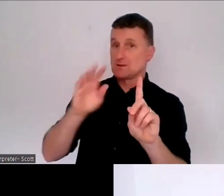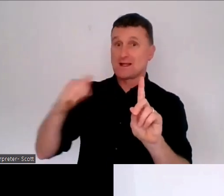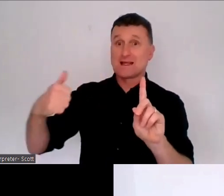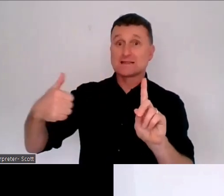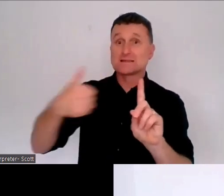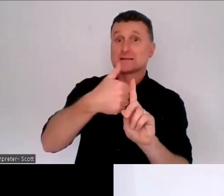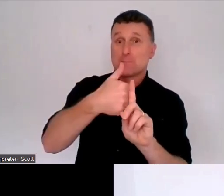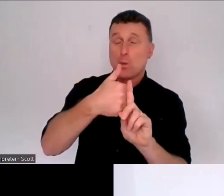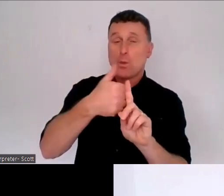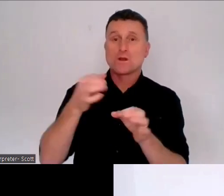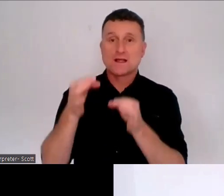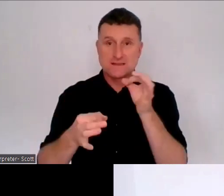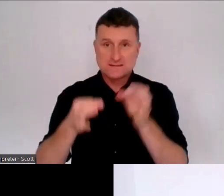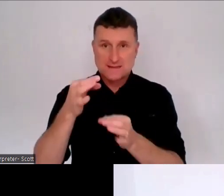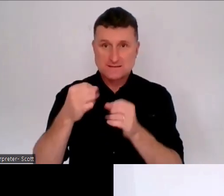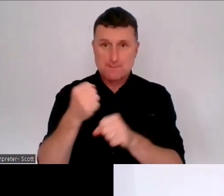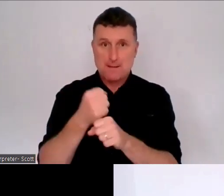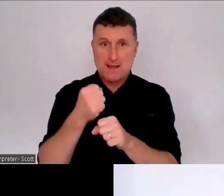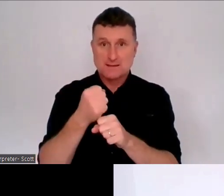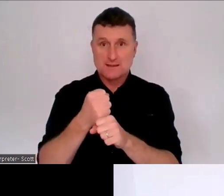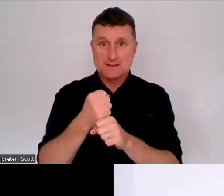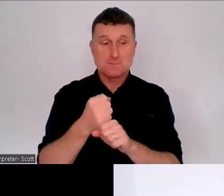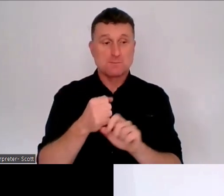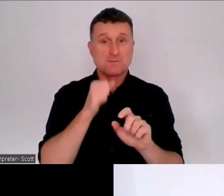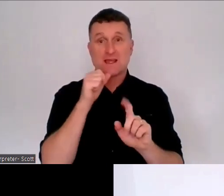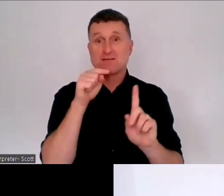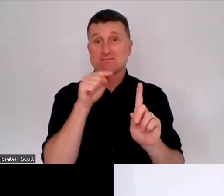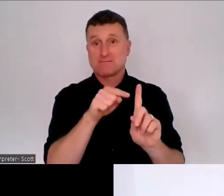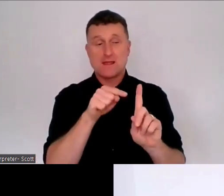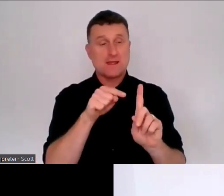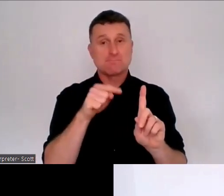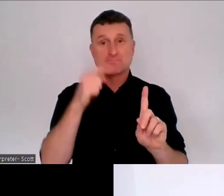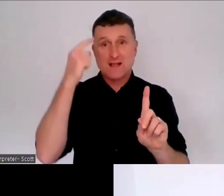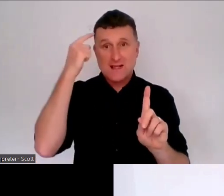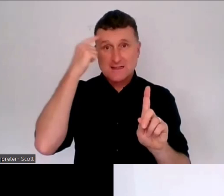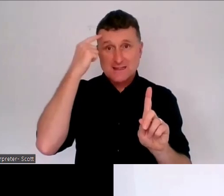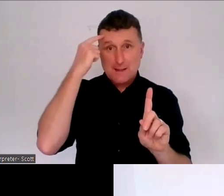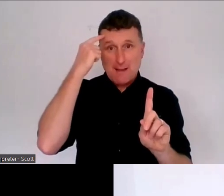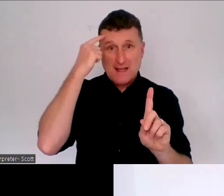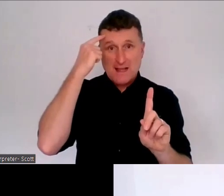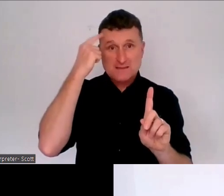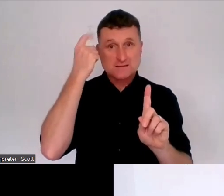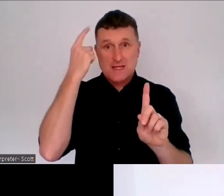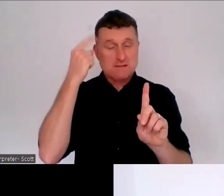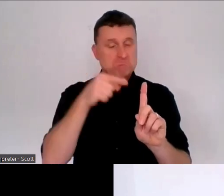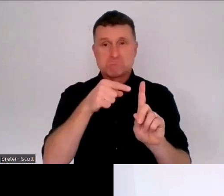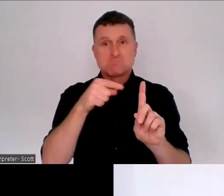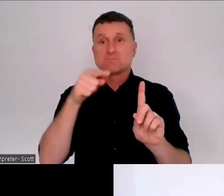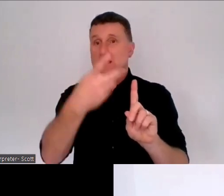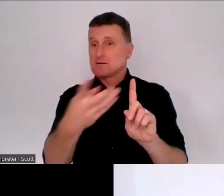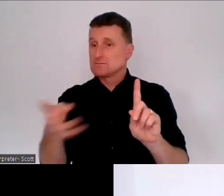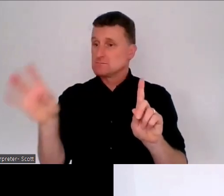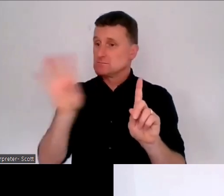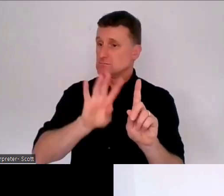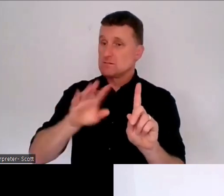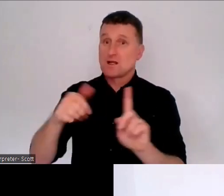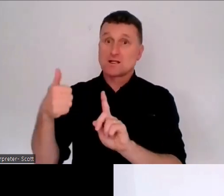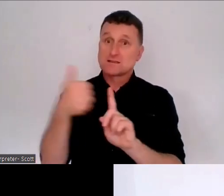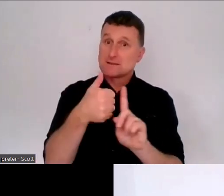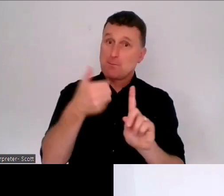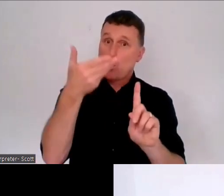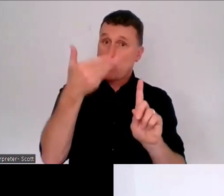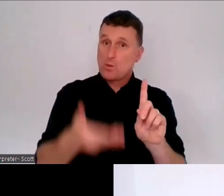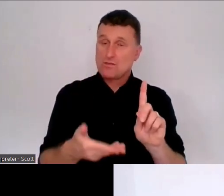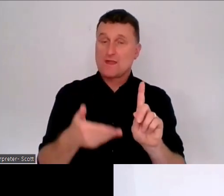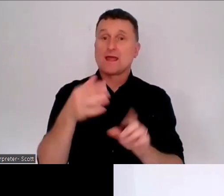Someone's who whose decision making is affected, how other people can be involved in their decision making. Some of